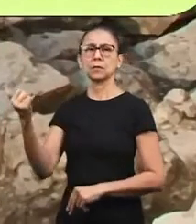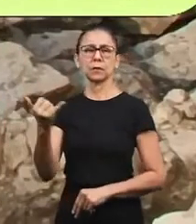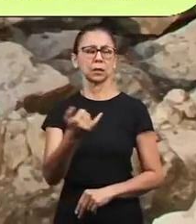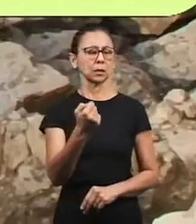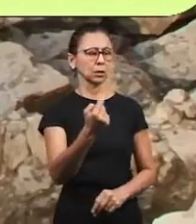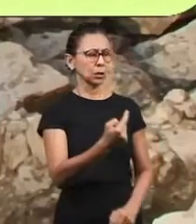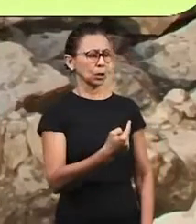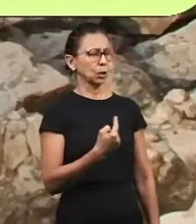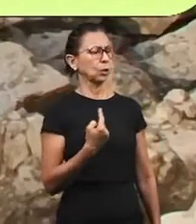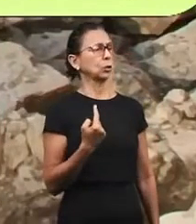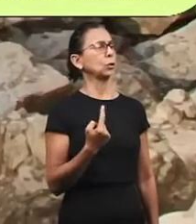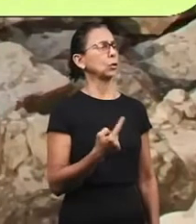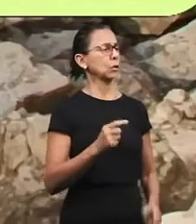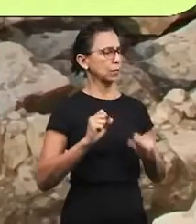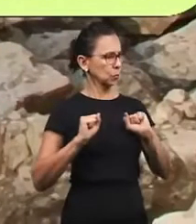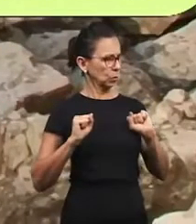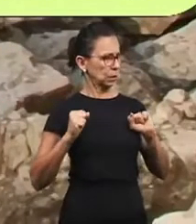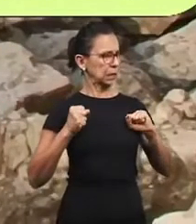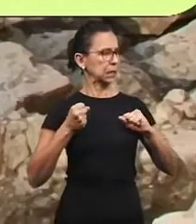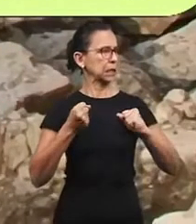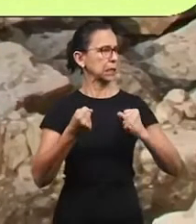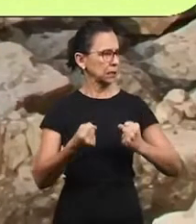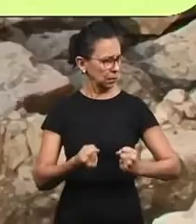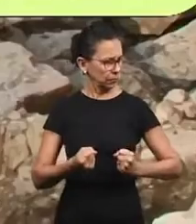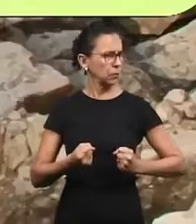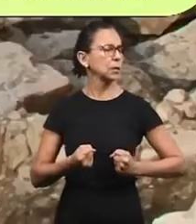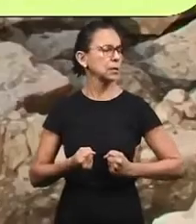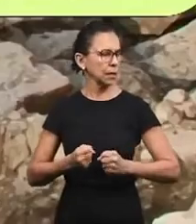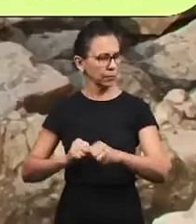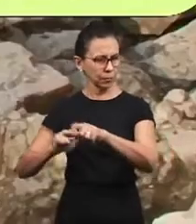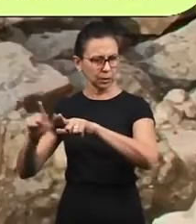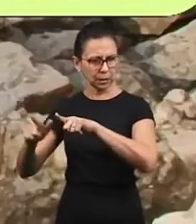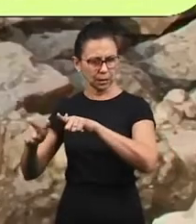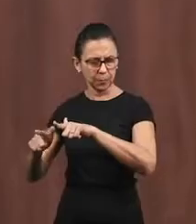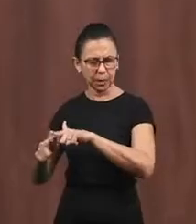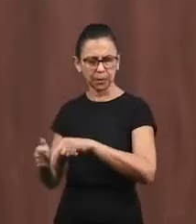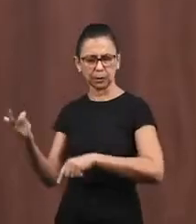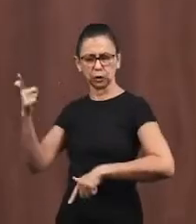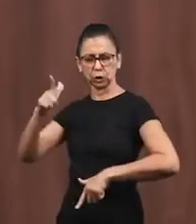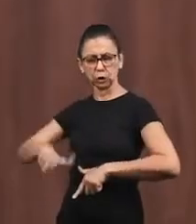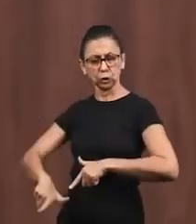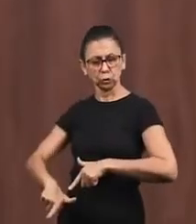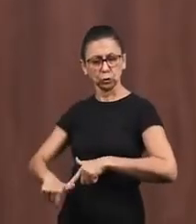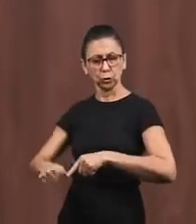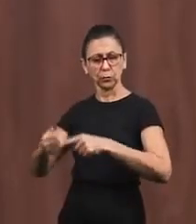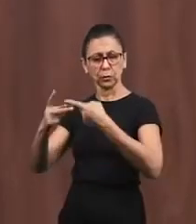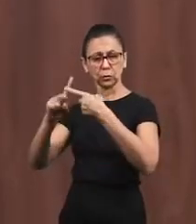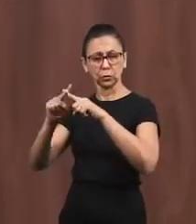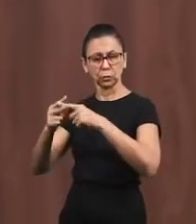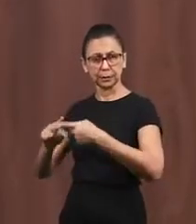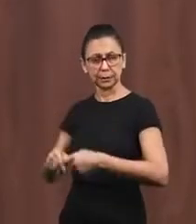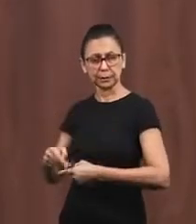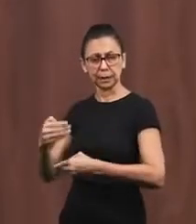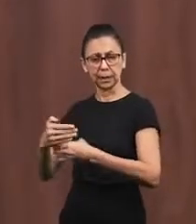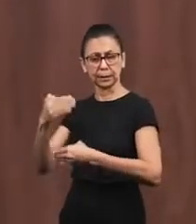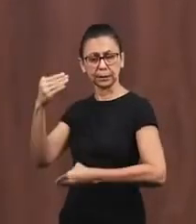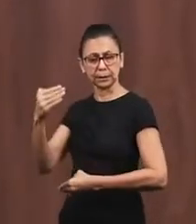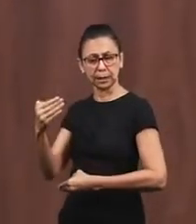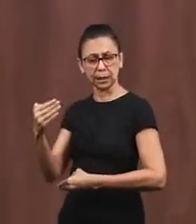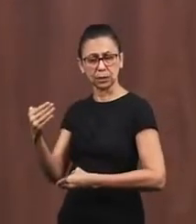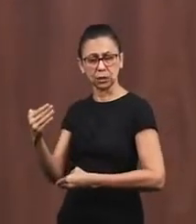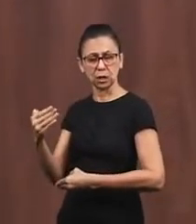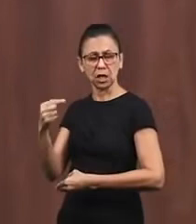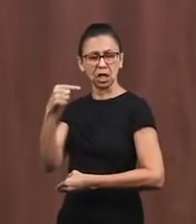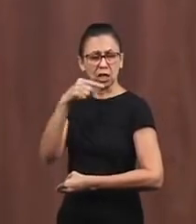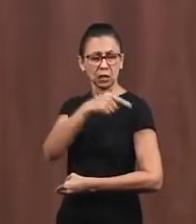we will rise and we will edify the city because we have part in